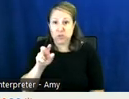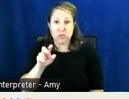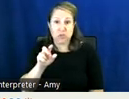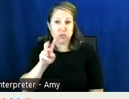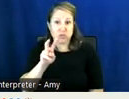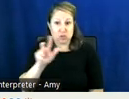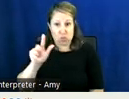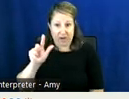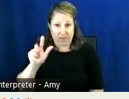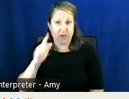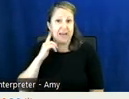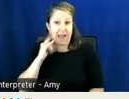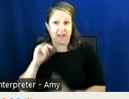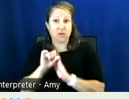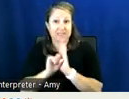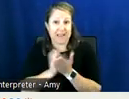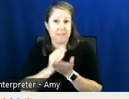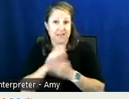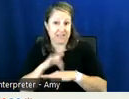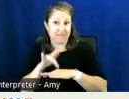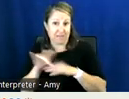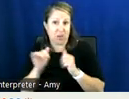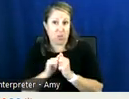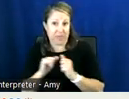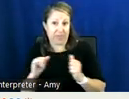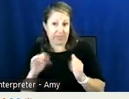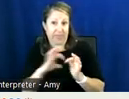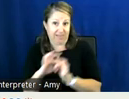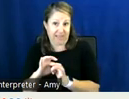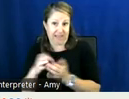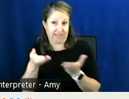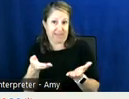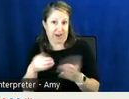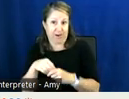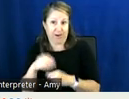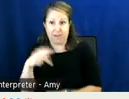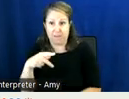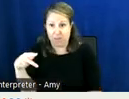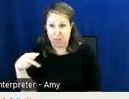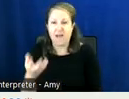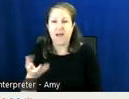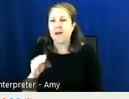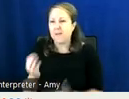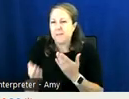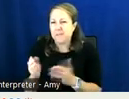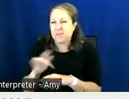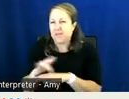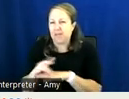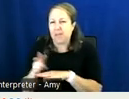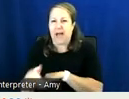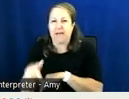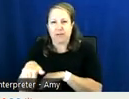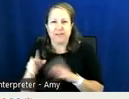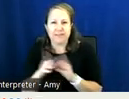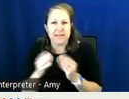available via the link posted in our powerpoint and this will be made publicly available after our meeting today and